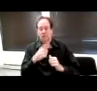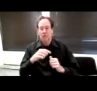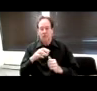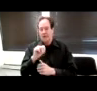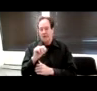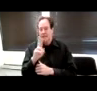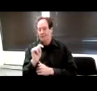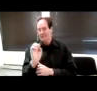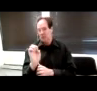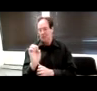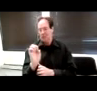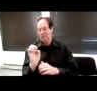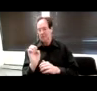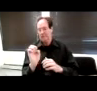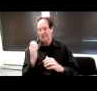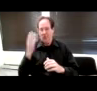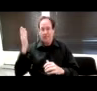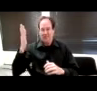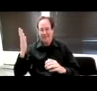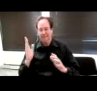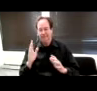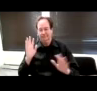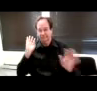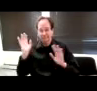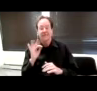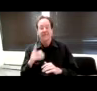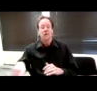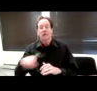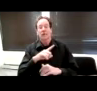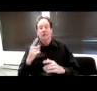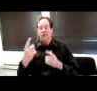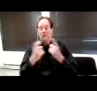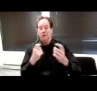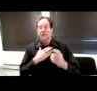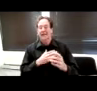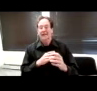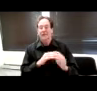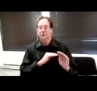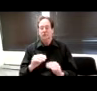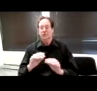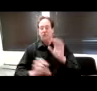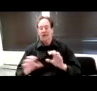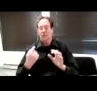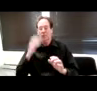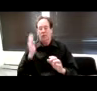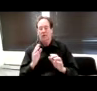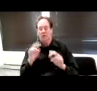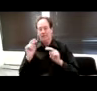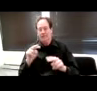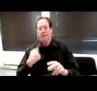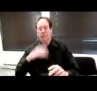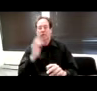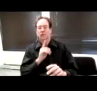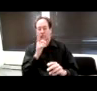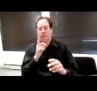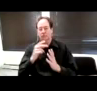for the presentation. If you have questions, please put them in the chat. We'll be monitoring that and we'll make sure that they are read